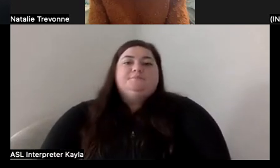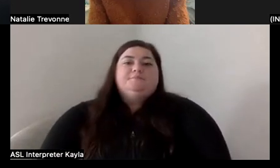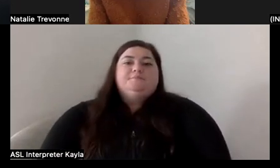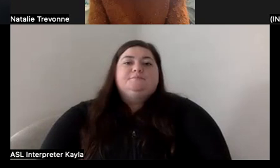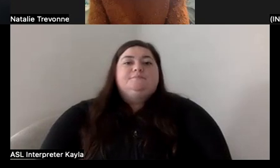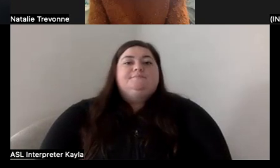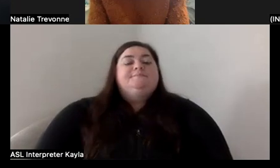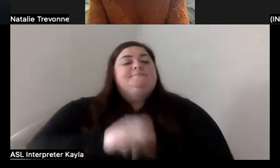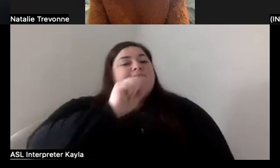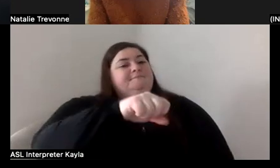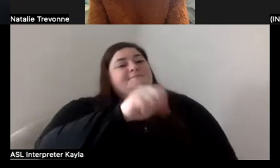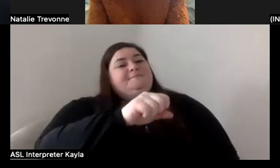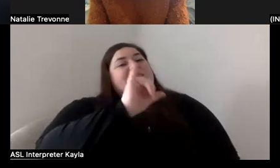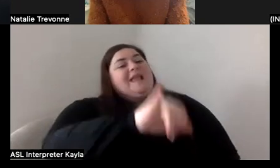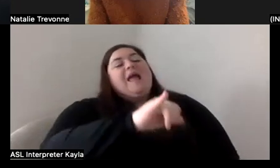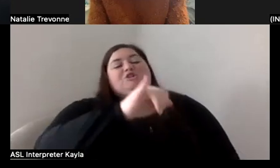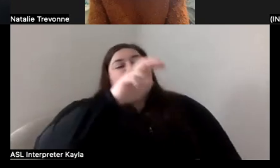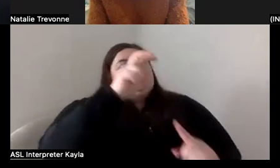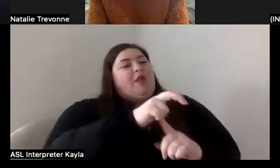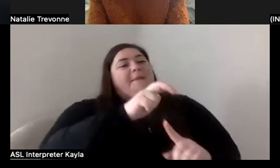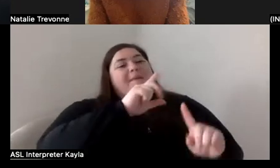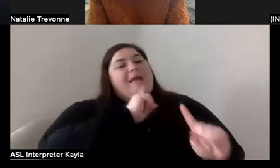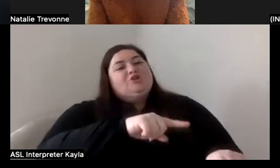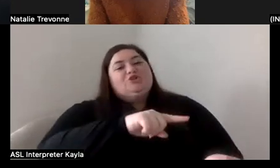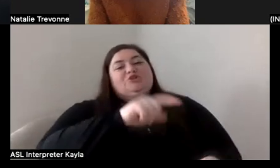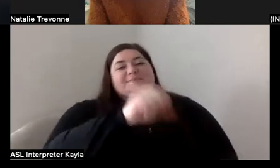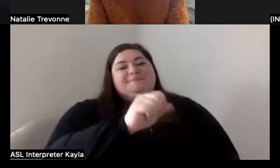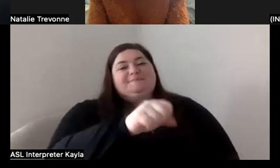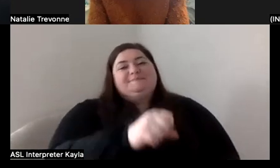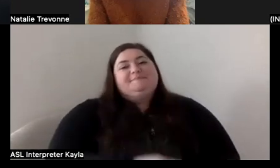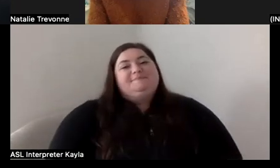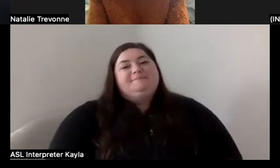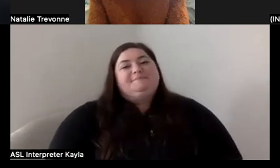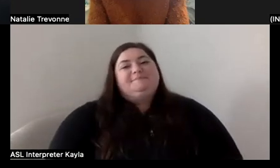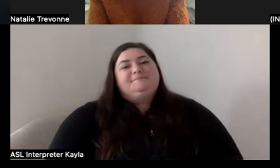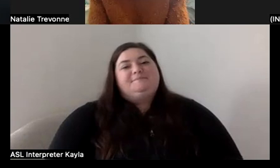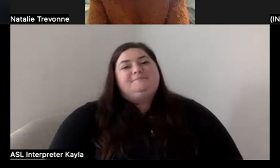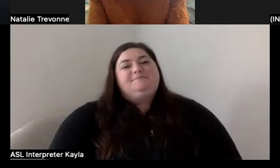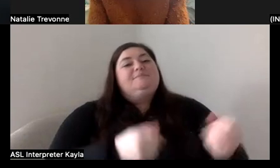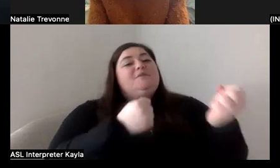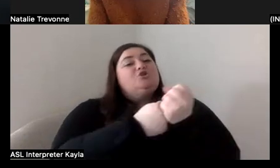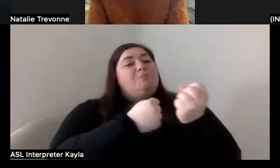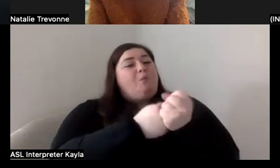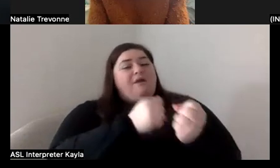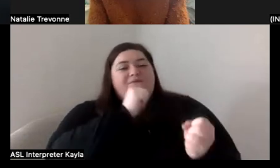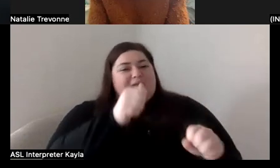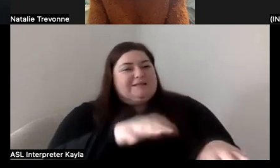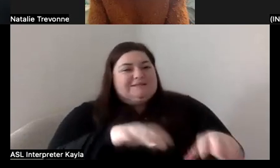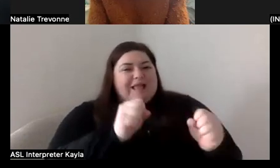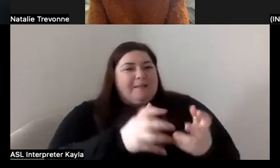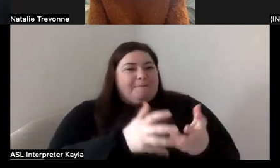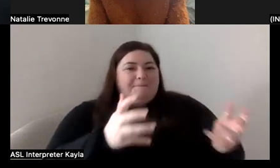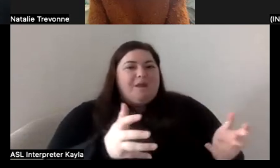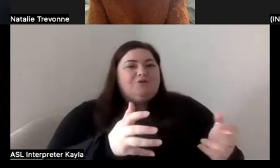That is the best answer ever, because honestly, it's like being supportive doesn't take much. You don't have